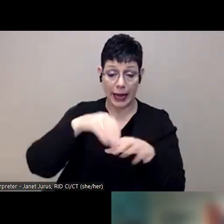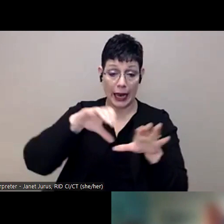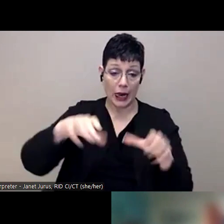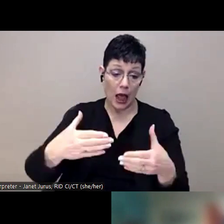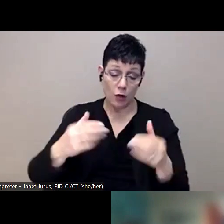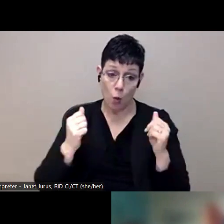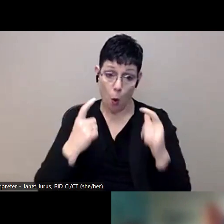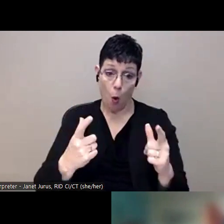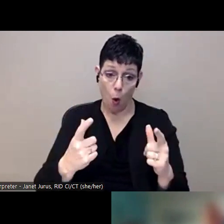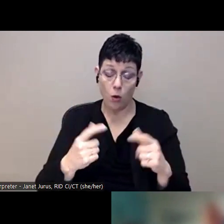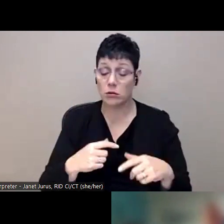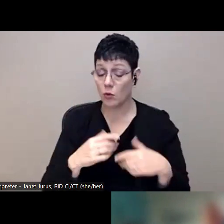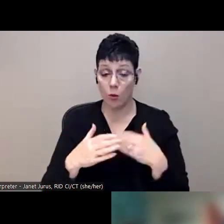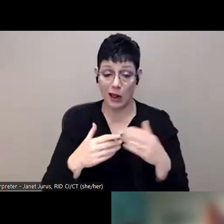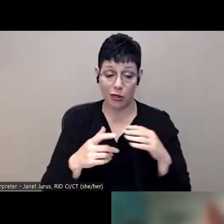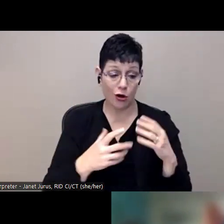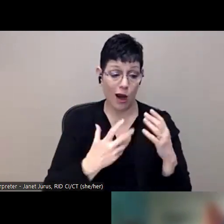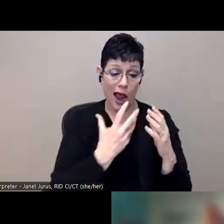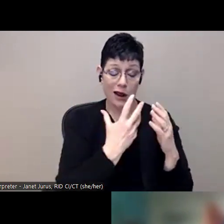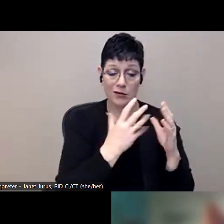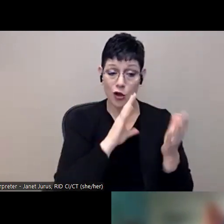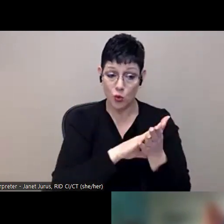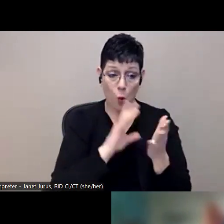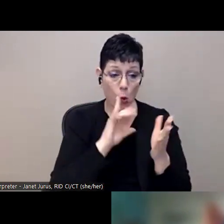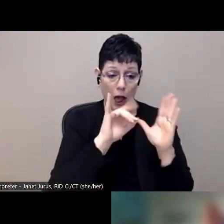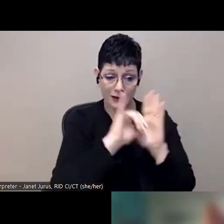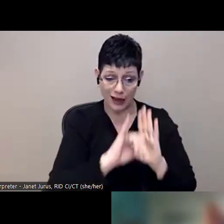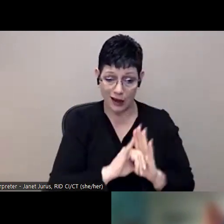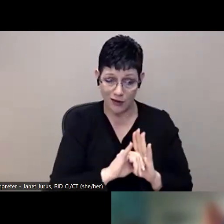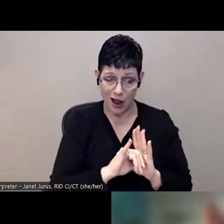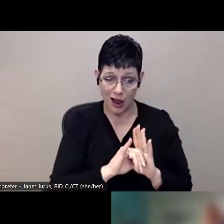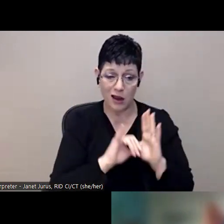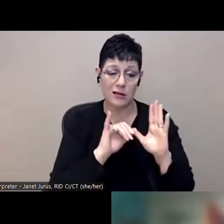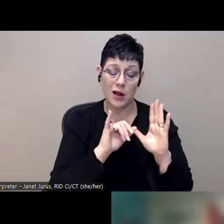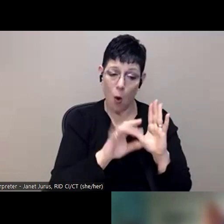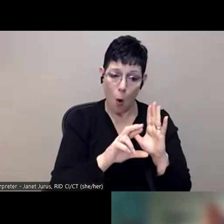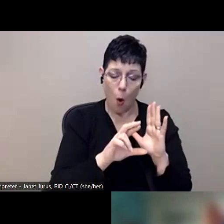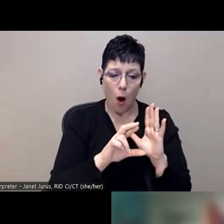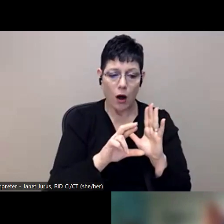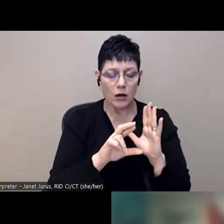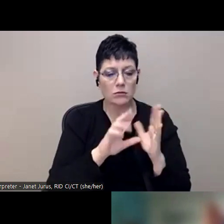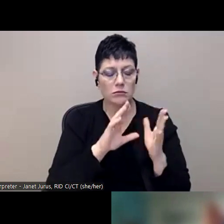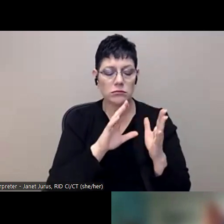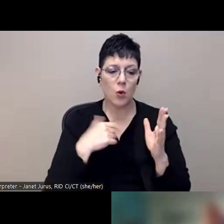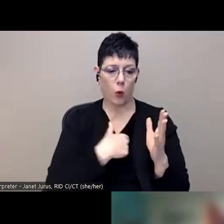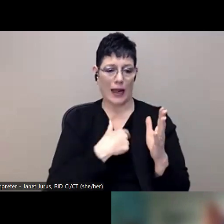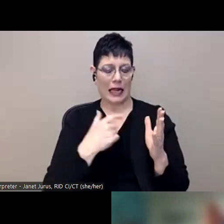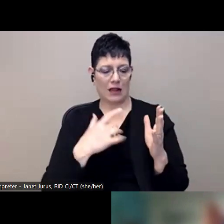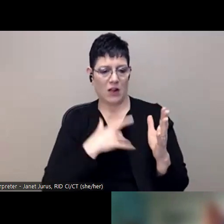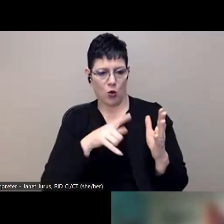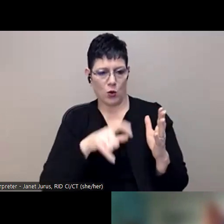it's either is in your classroom or the school has identified you as needing a little extra assistance.